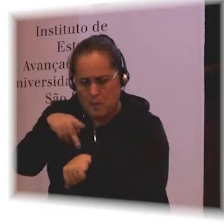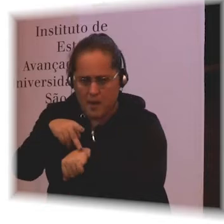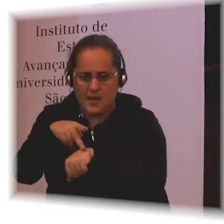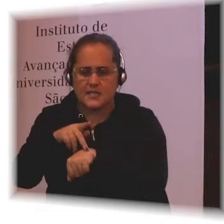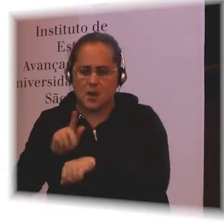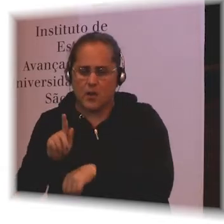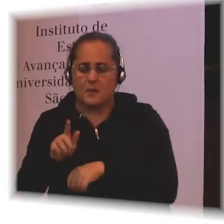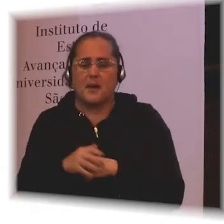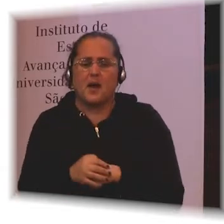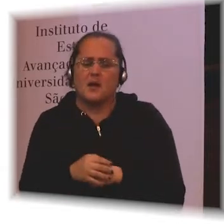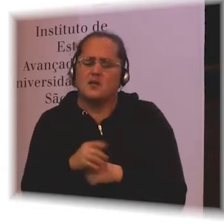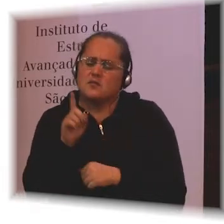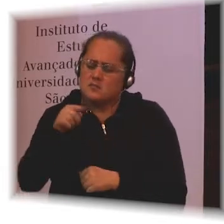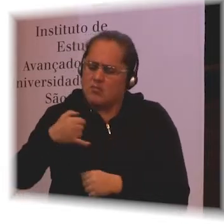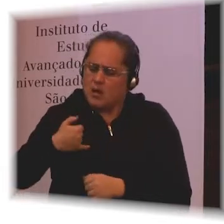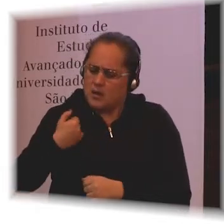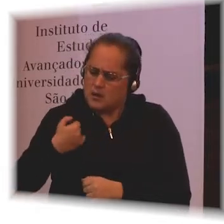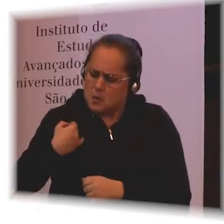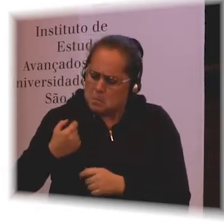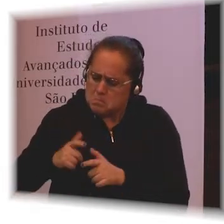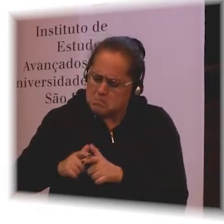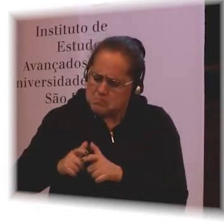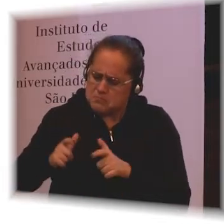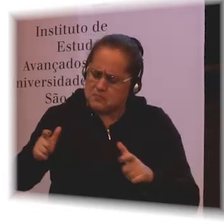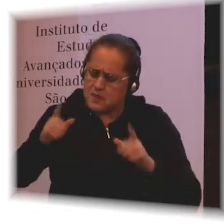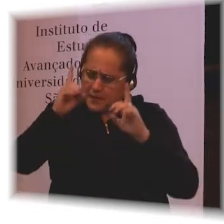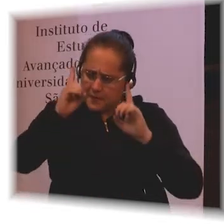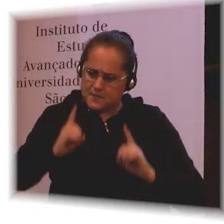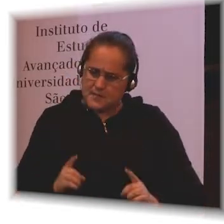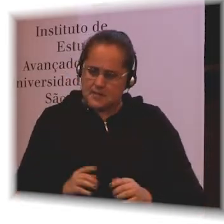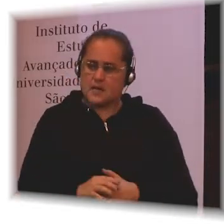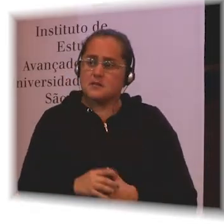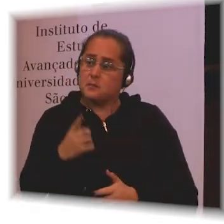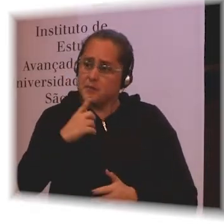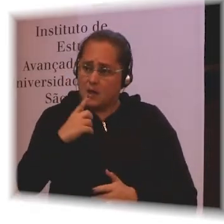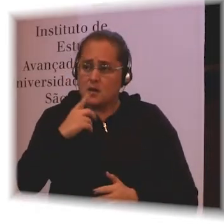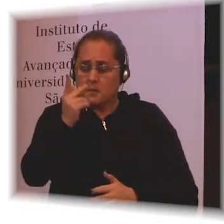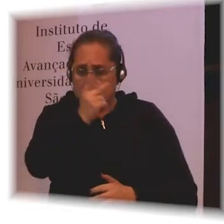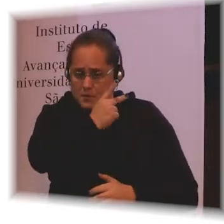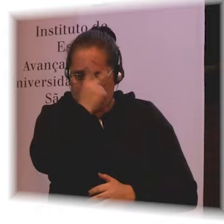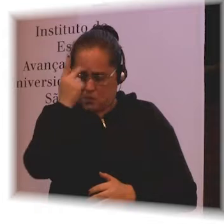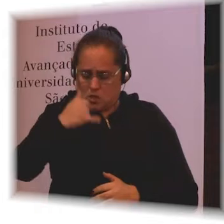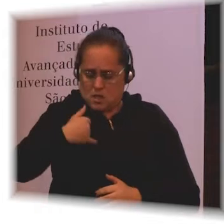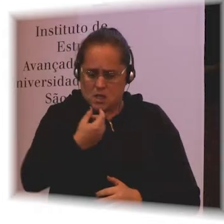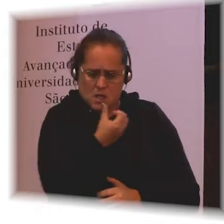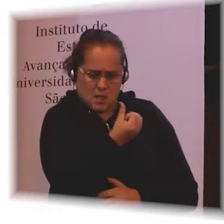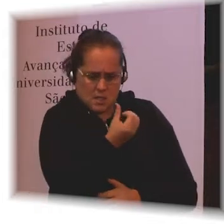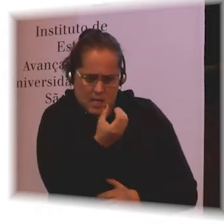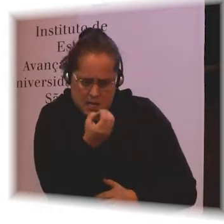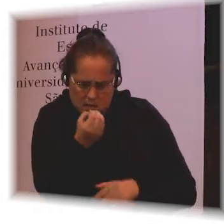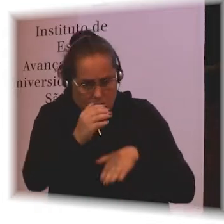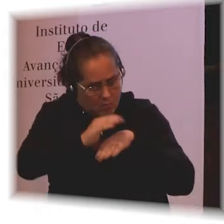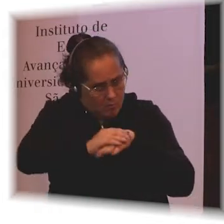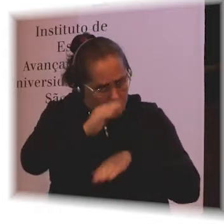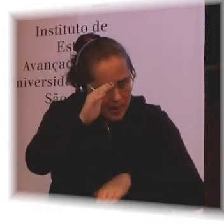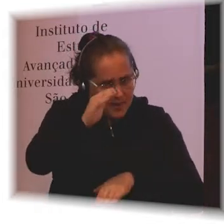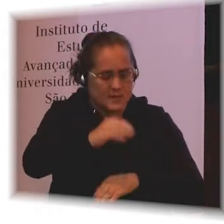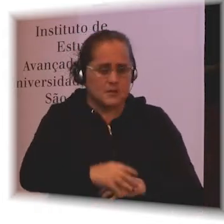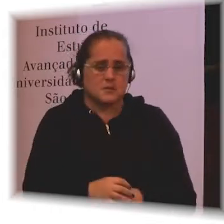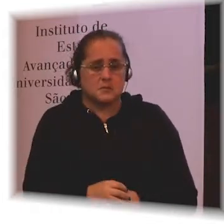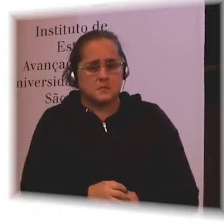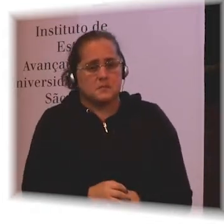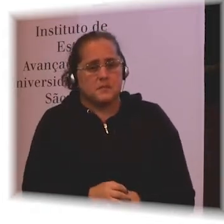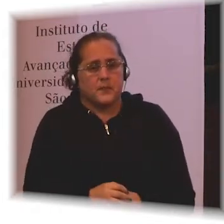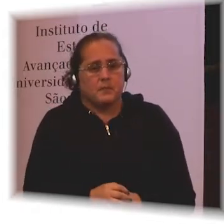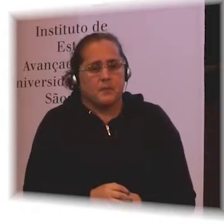was almost a quarter. So I think that was people over 60. And it was a little bit more common in women than in men. And that's usually because women